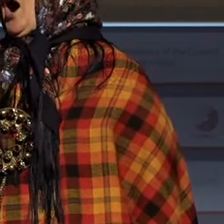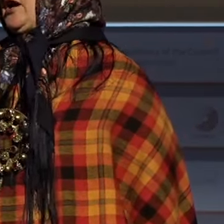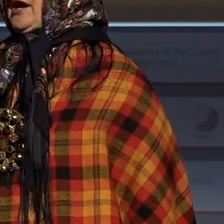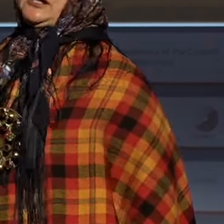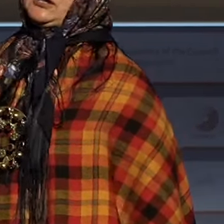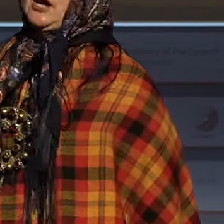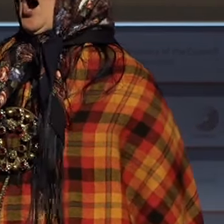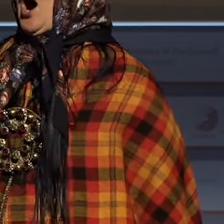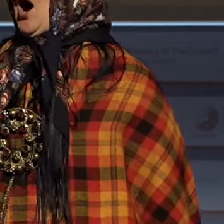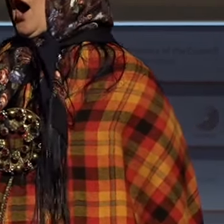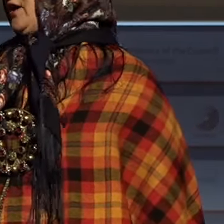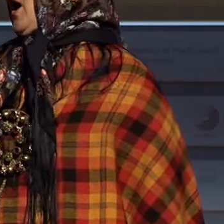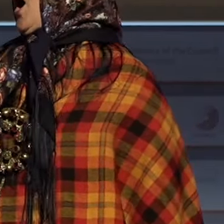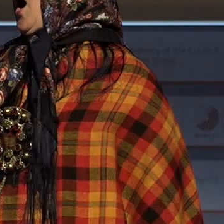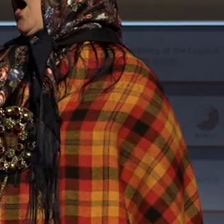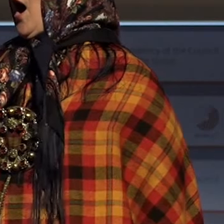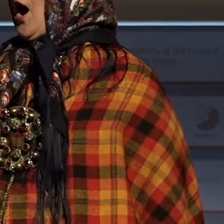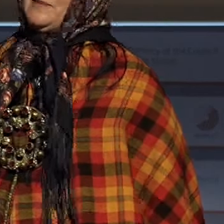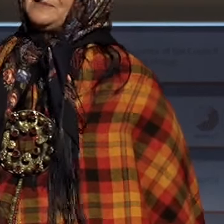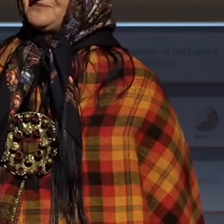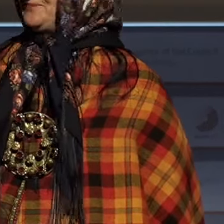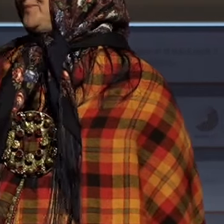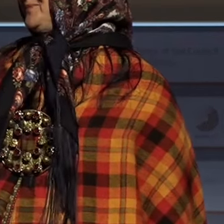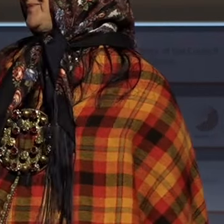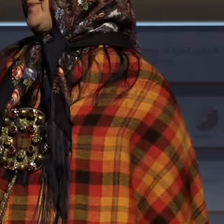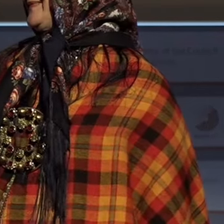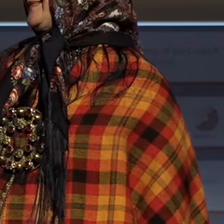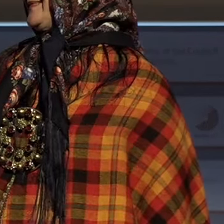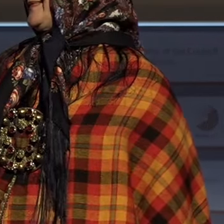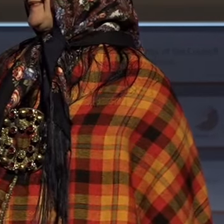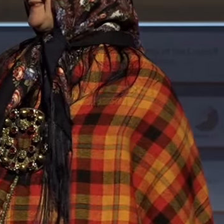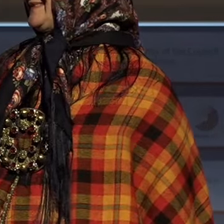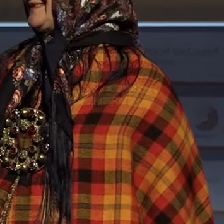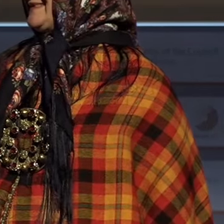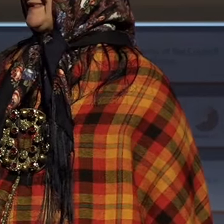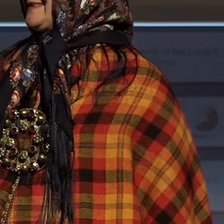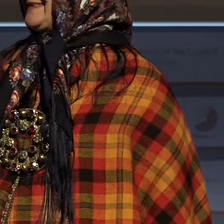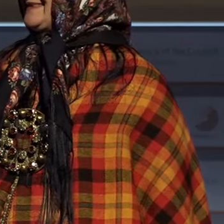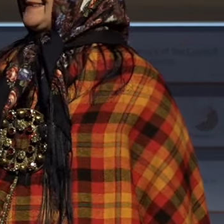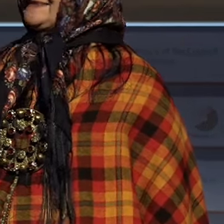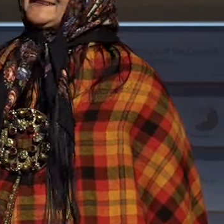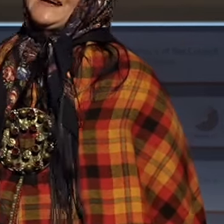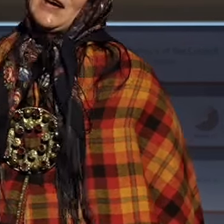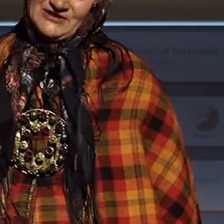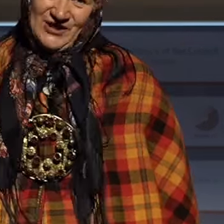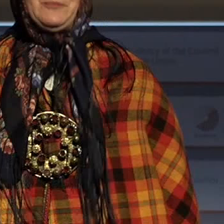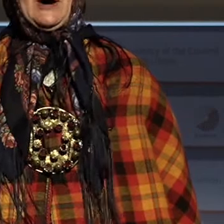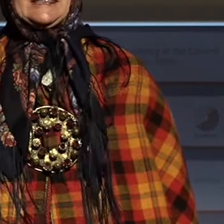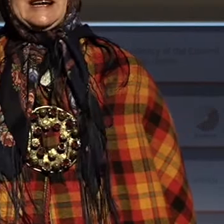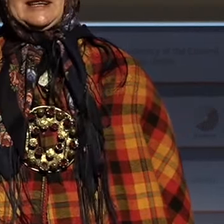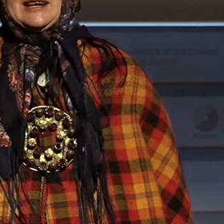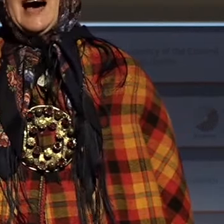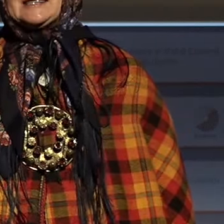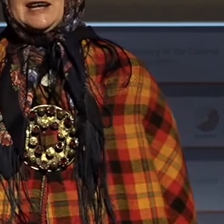izcināja, izcināja No puisīti gan zināsi internetu izmantoti No